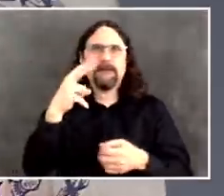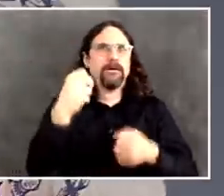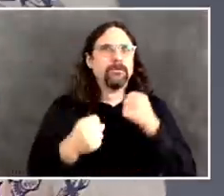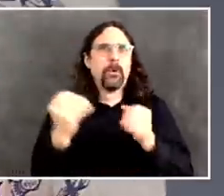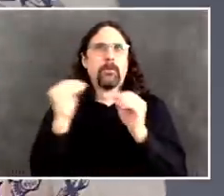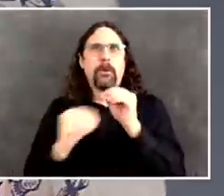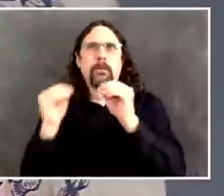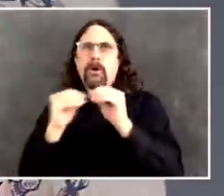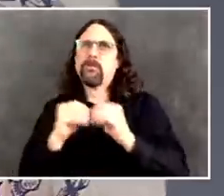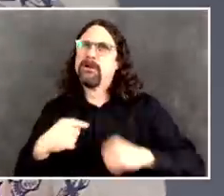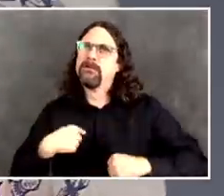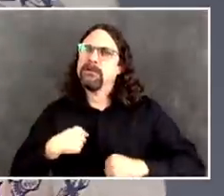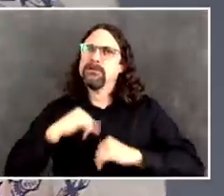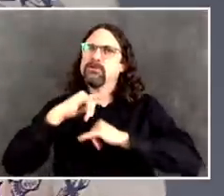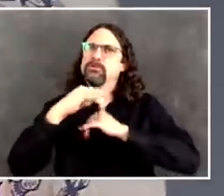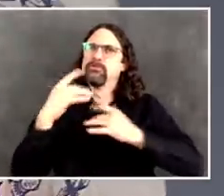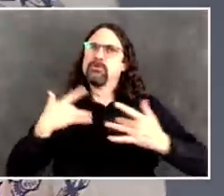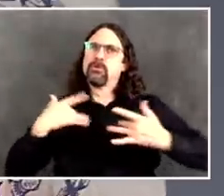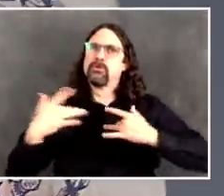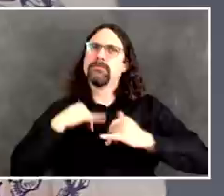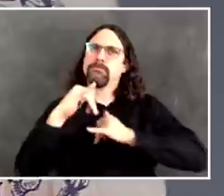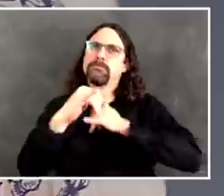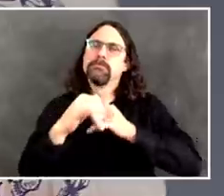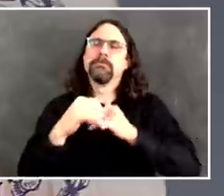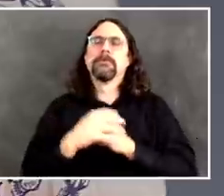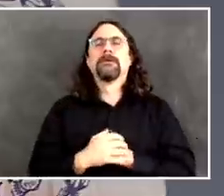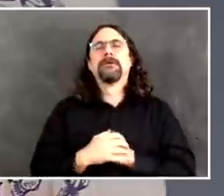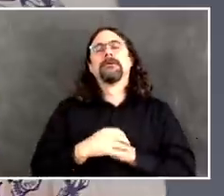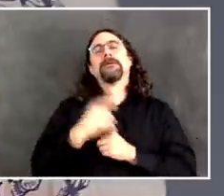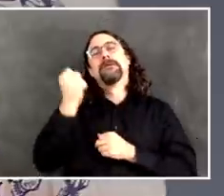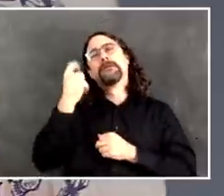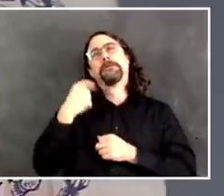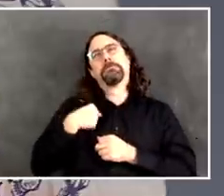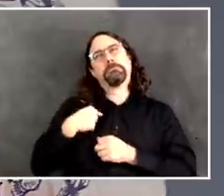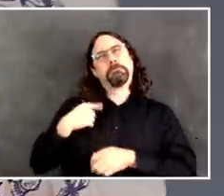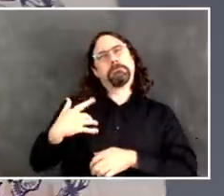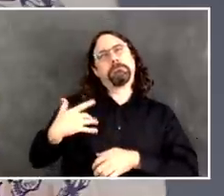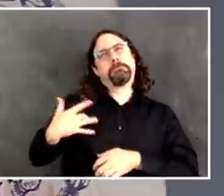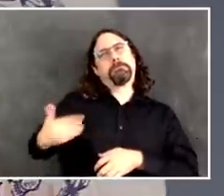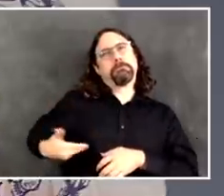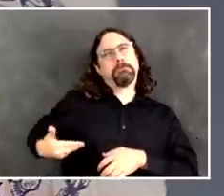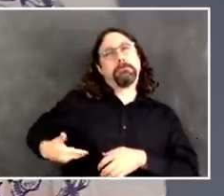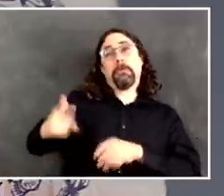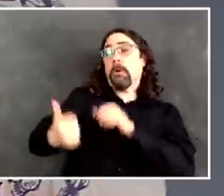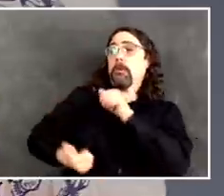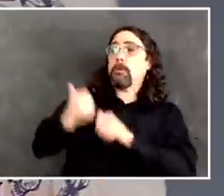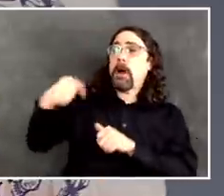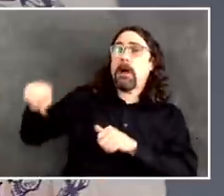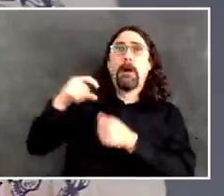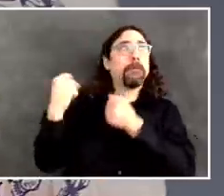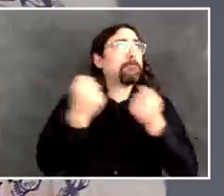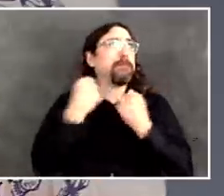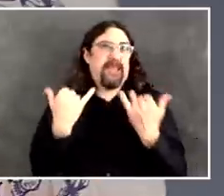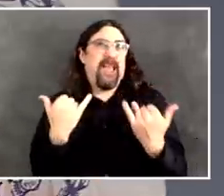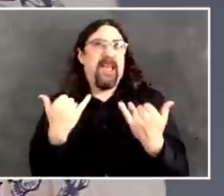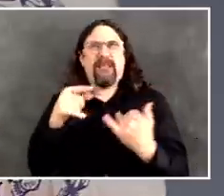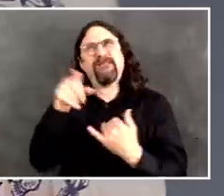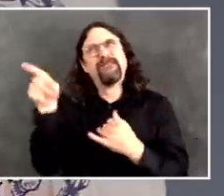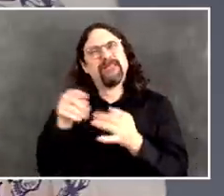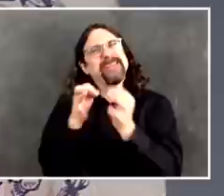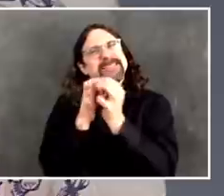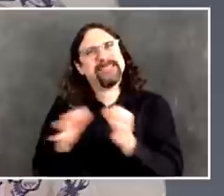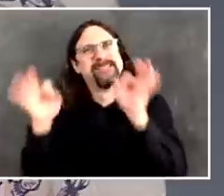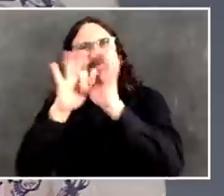that's appropriate. If it's folks starting to get a little too loose, that's a problem, meaning folks who are not doing essential